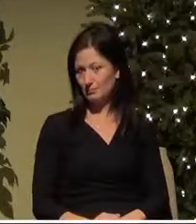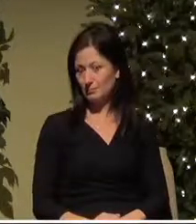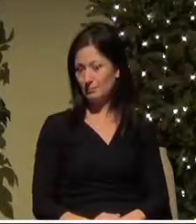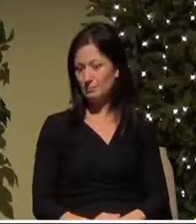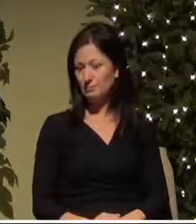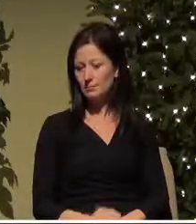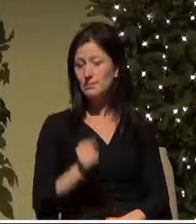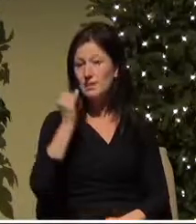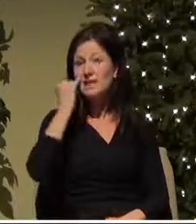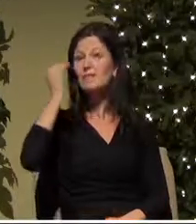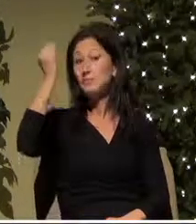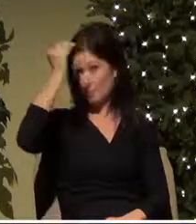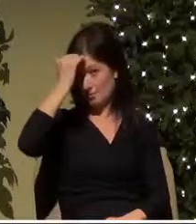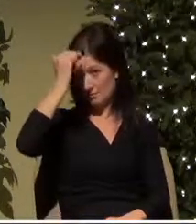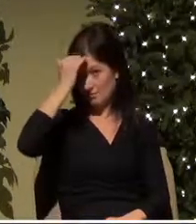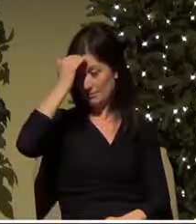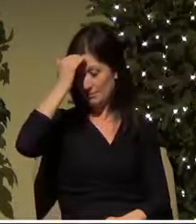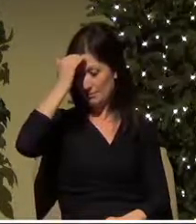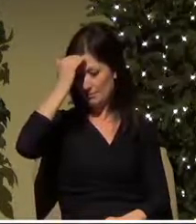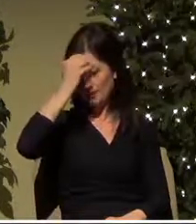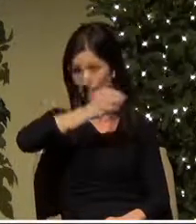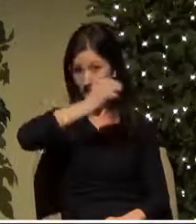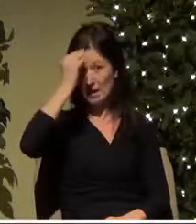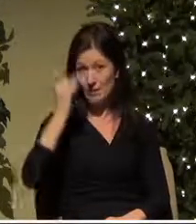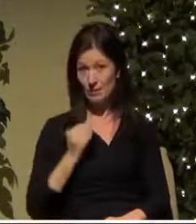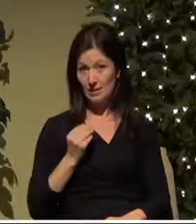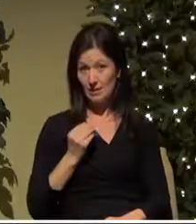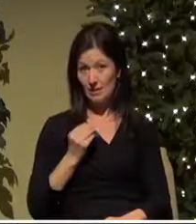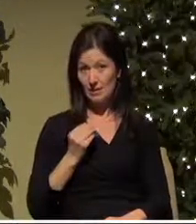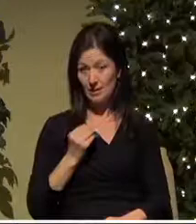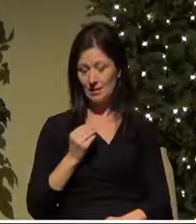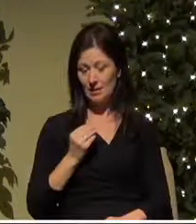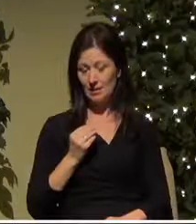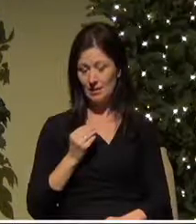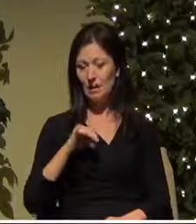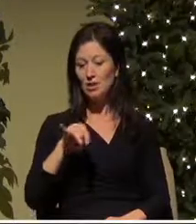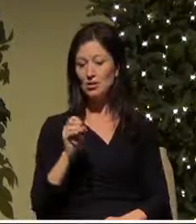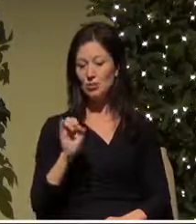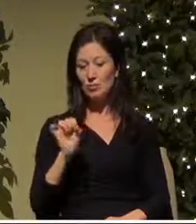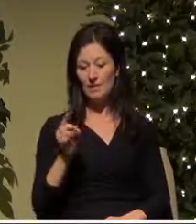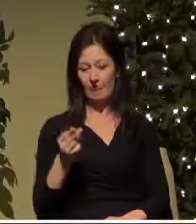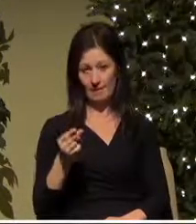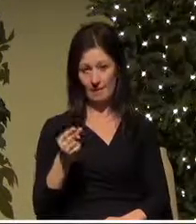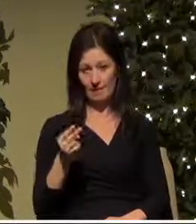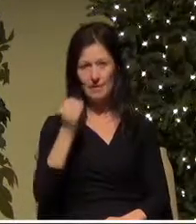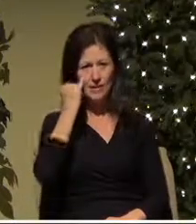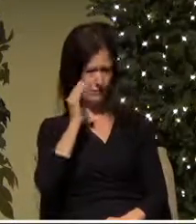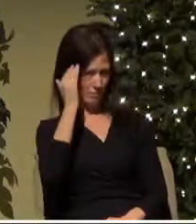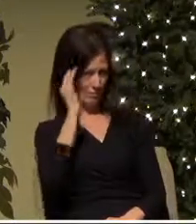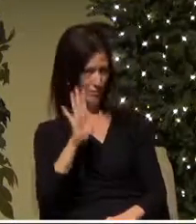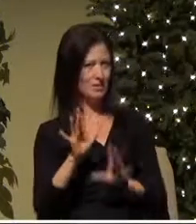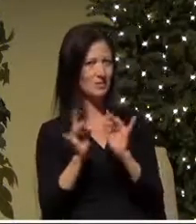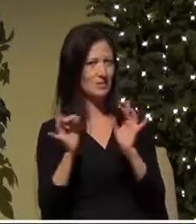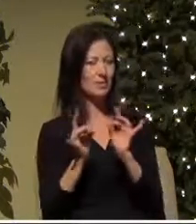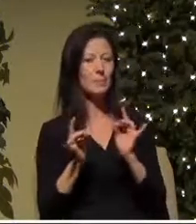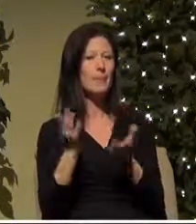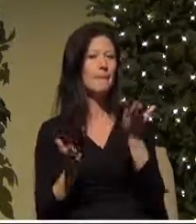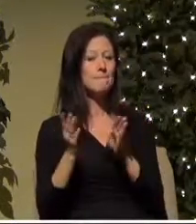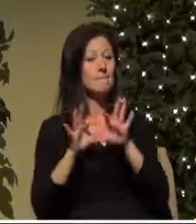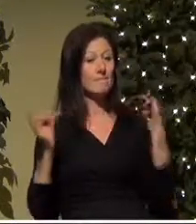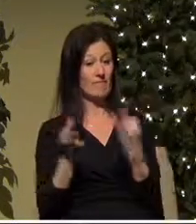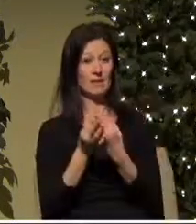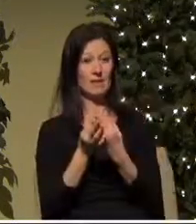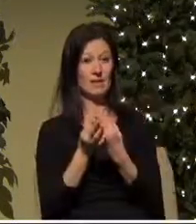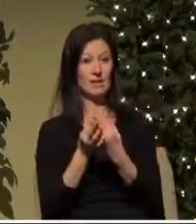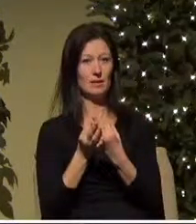if we know about Mary and Joseph in the first place and their family they might be distant but they're going